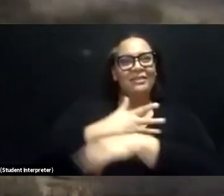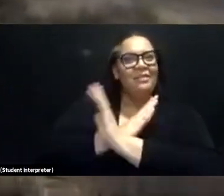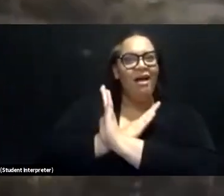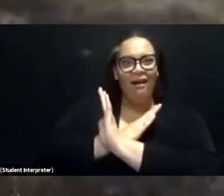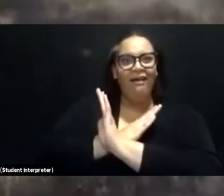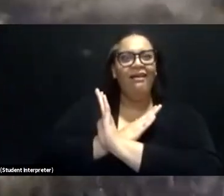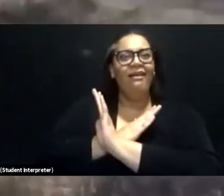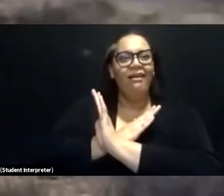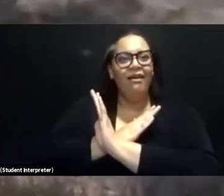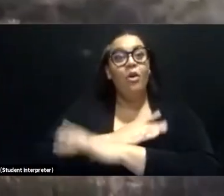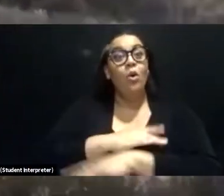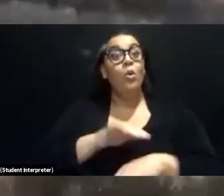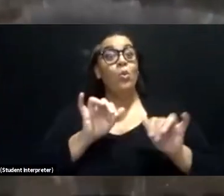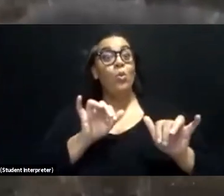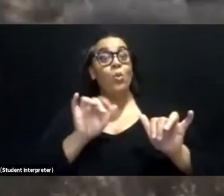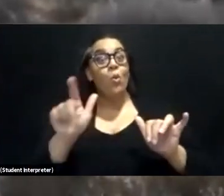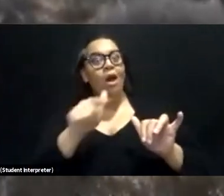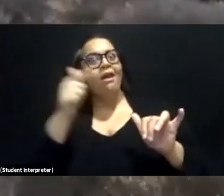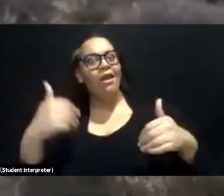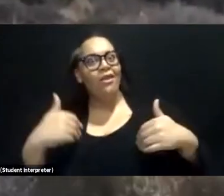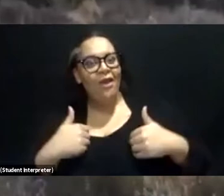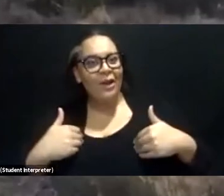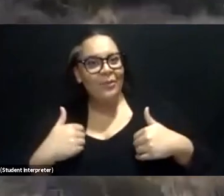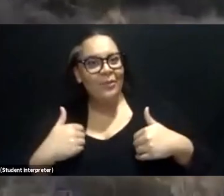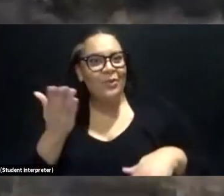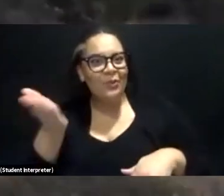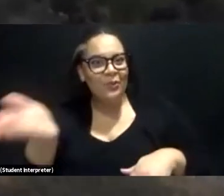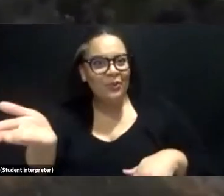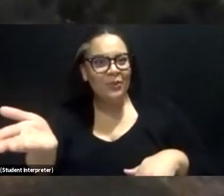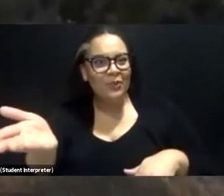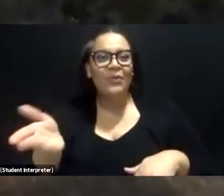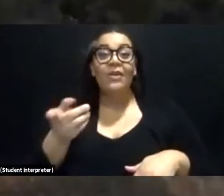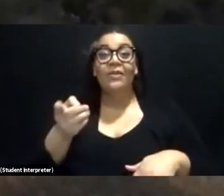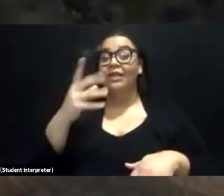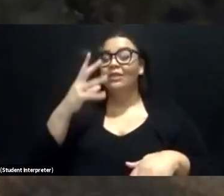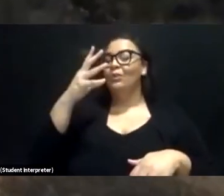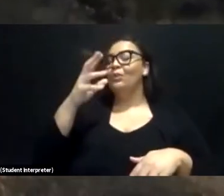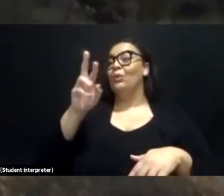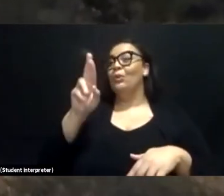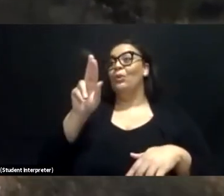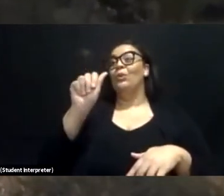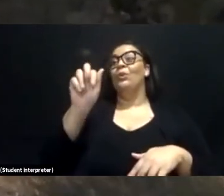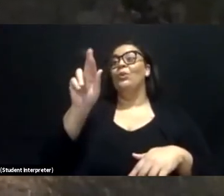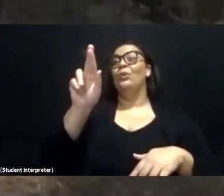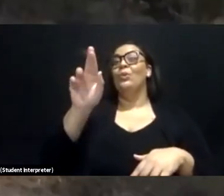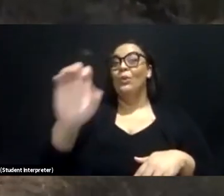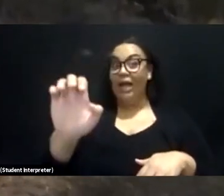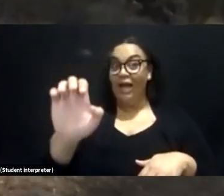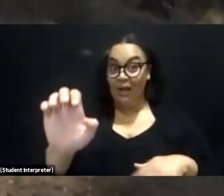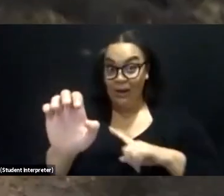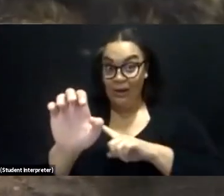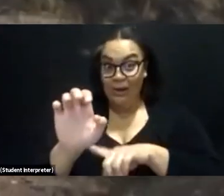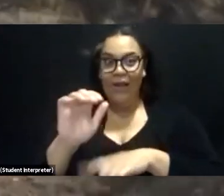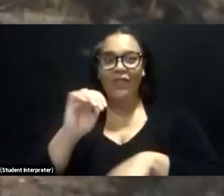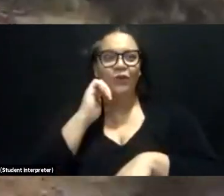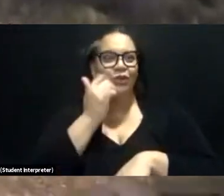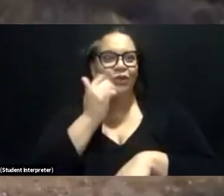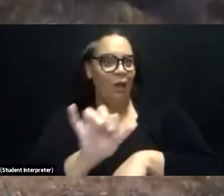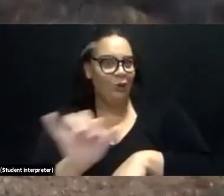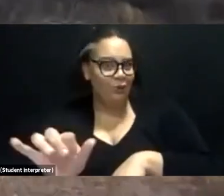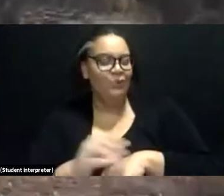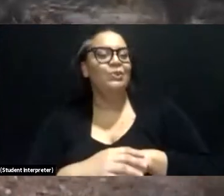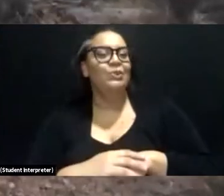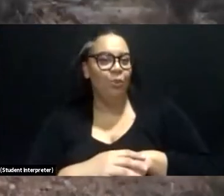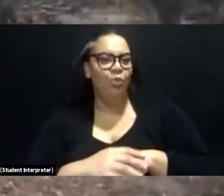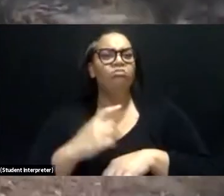Oh, there's another animal over here. Wow. This is a pretty rare animal to see. These guys are really shy. We're going to get